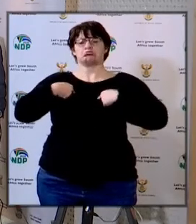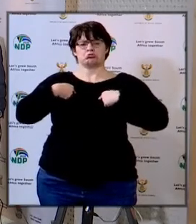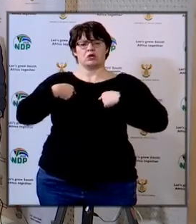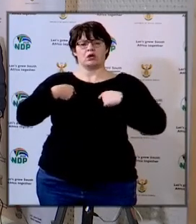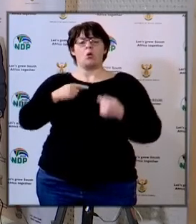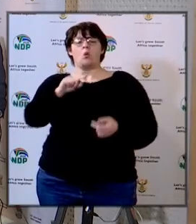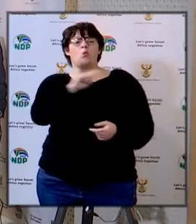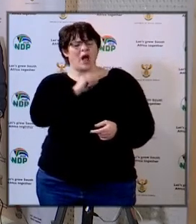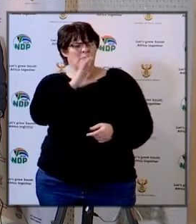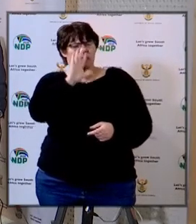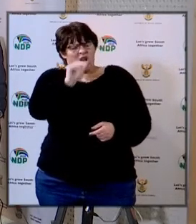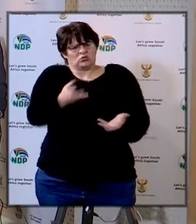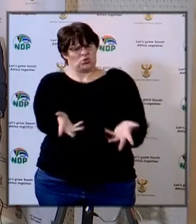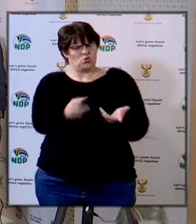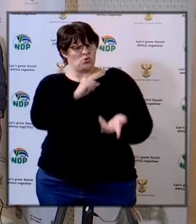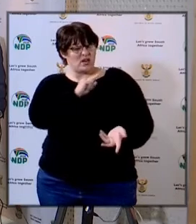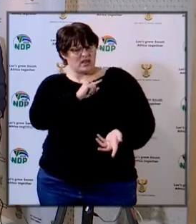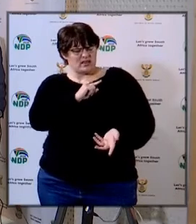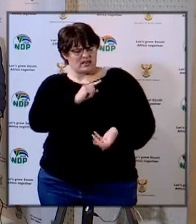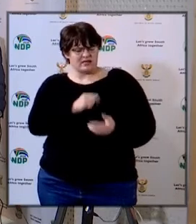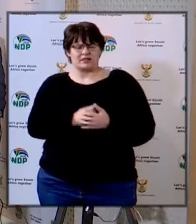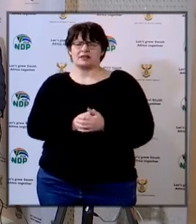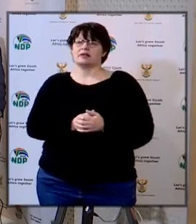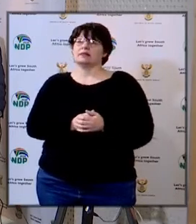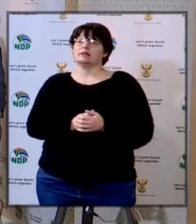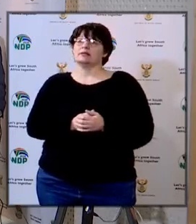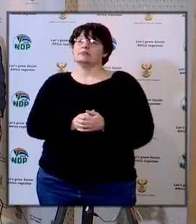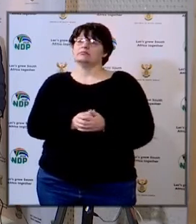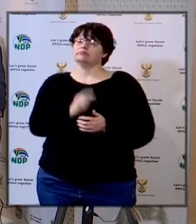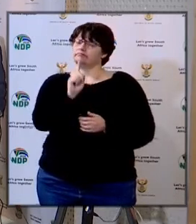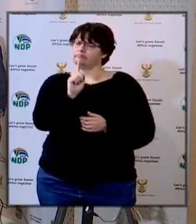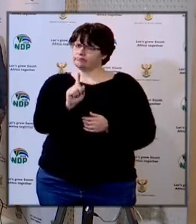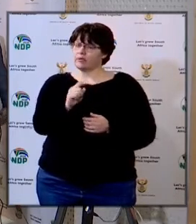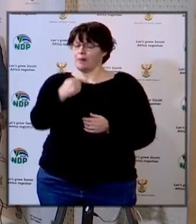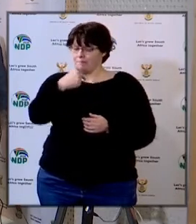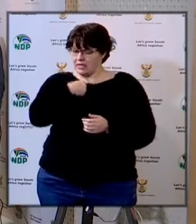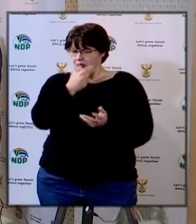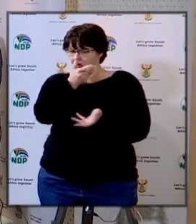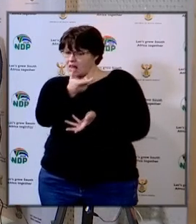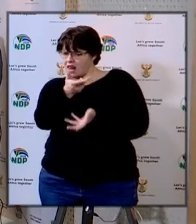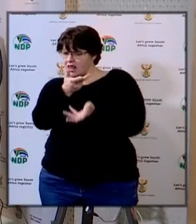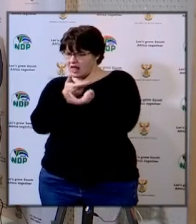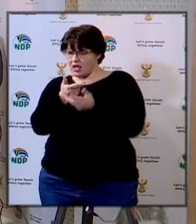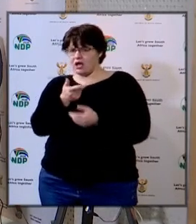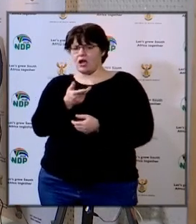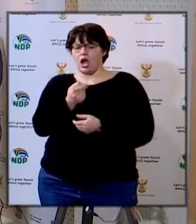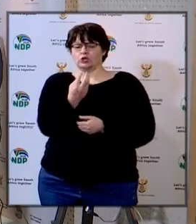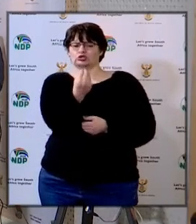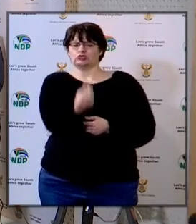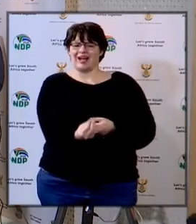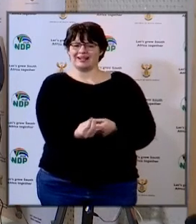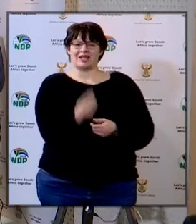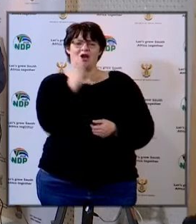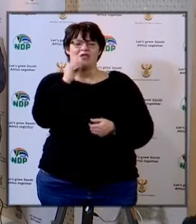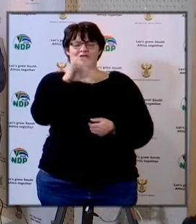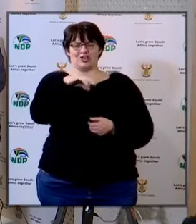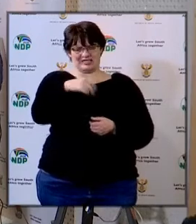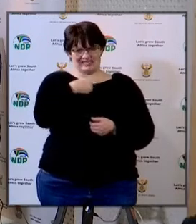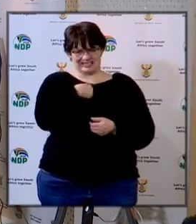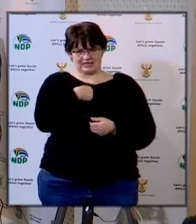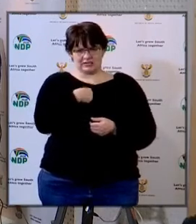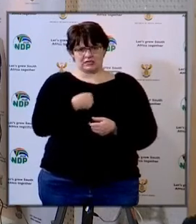school and the reason I am asking this minister and to the emissies is that I have spoken to one 13 year old who